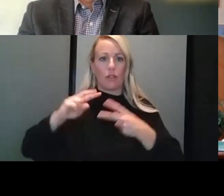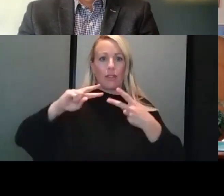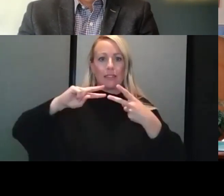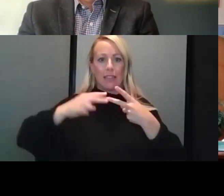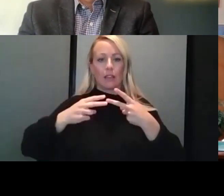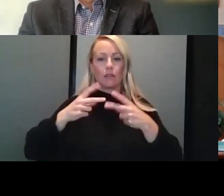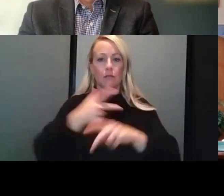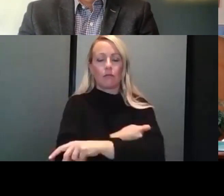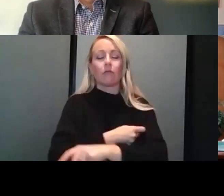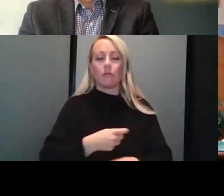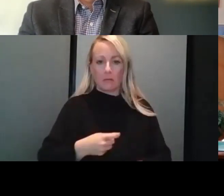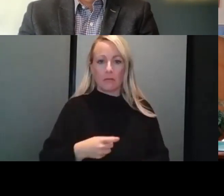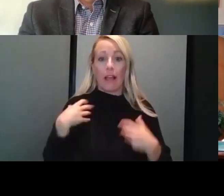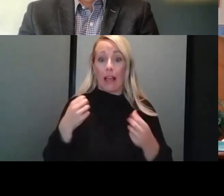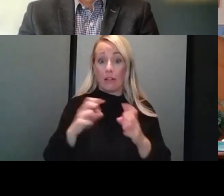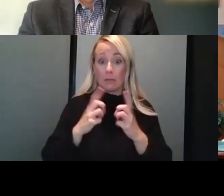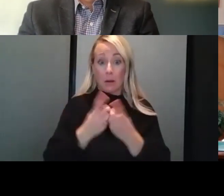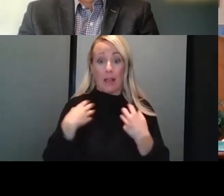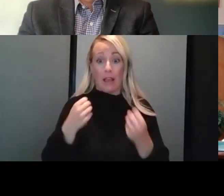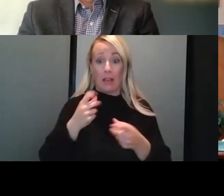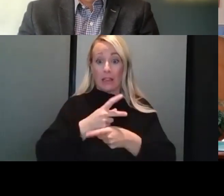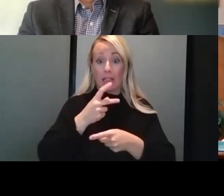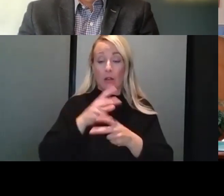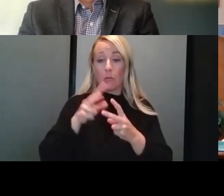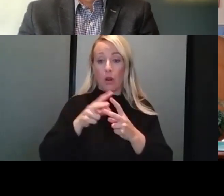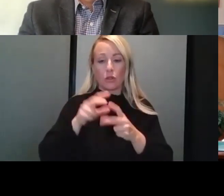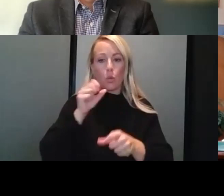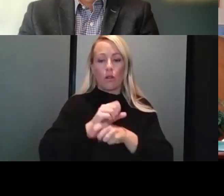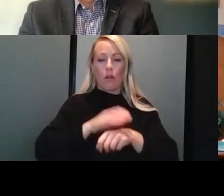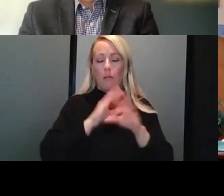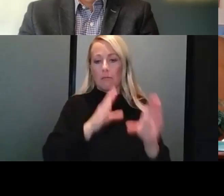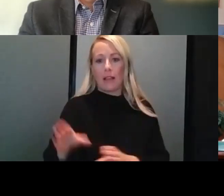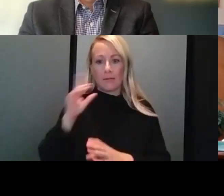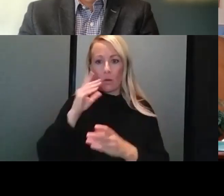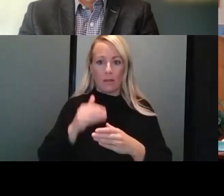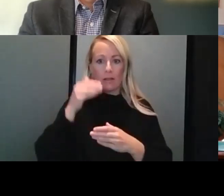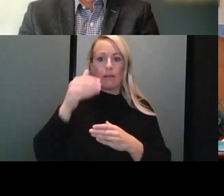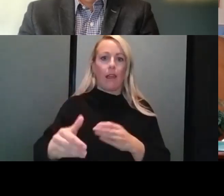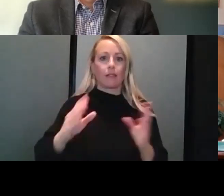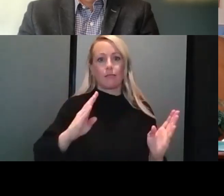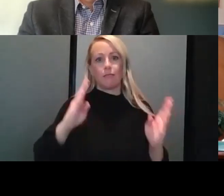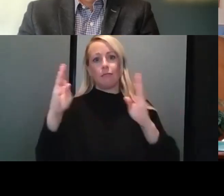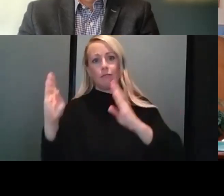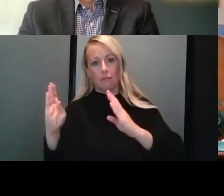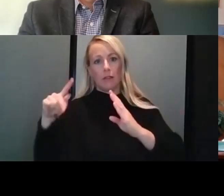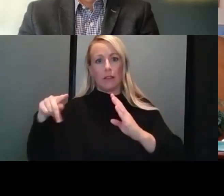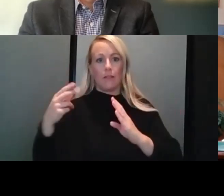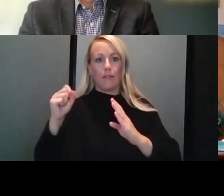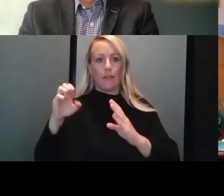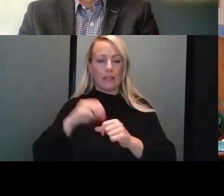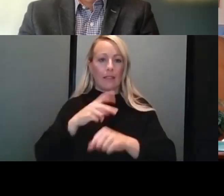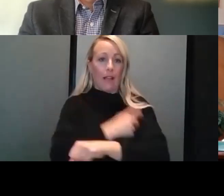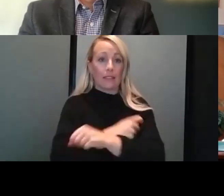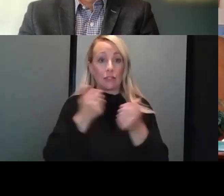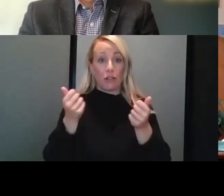The health departments and our healthcare partners are working on plans for this next phase in the vaccination effort, and